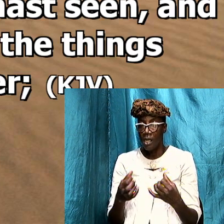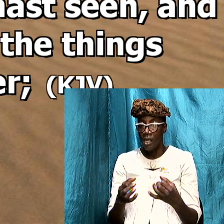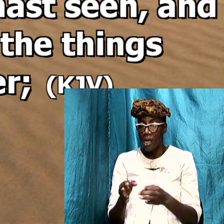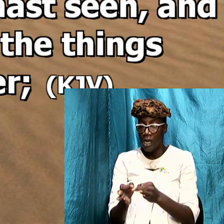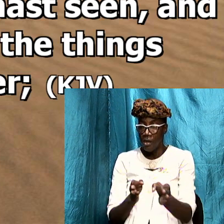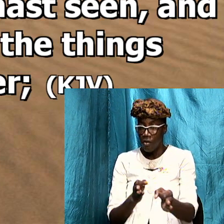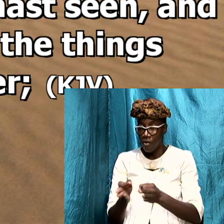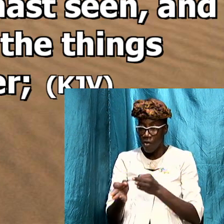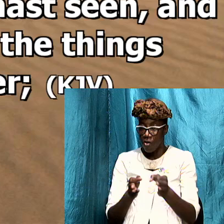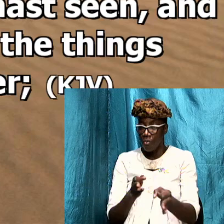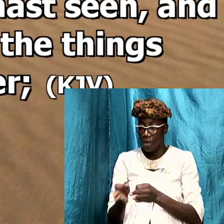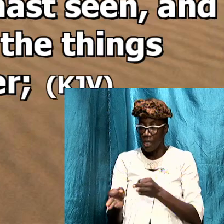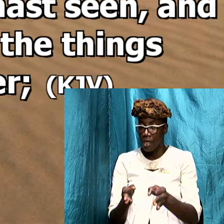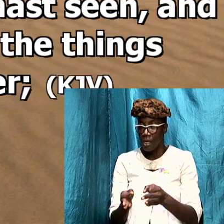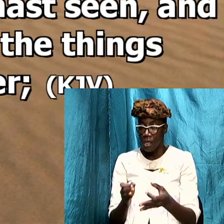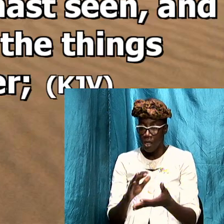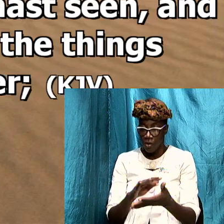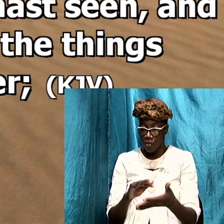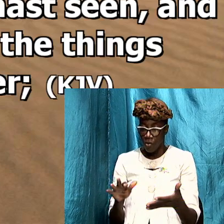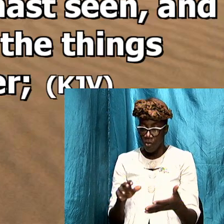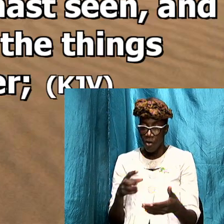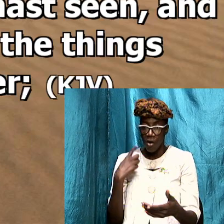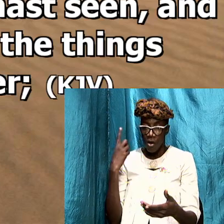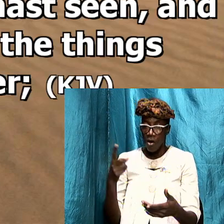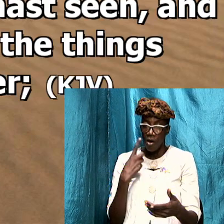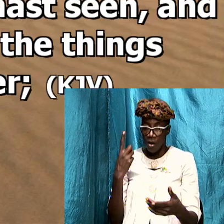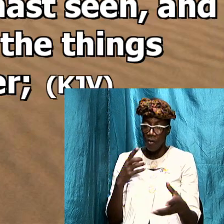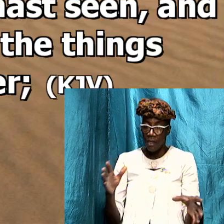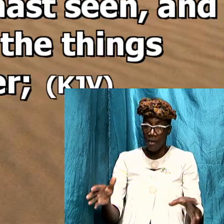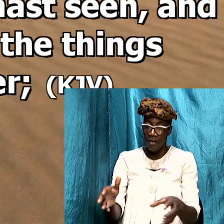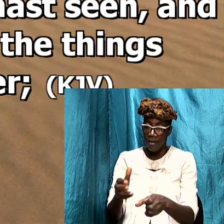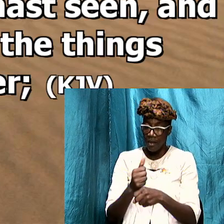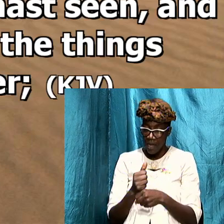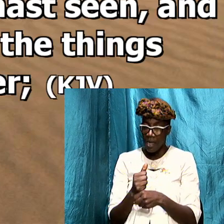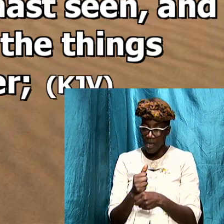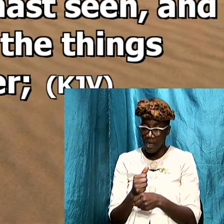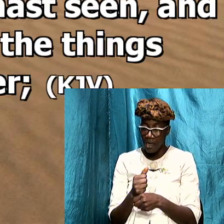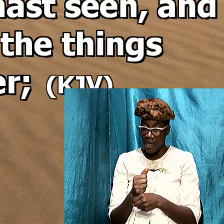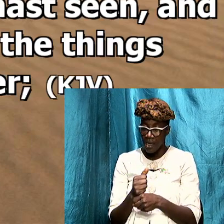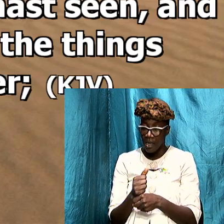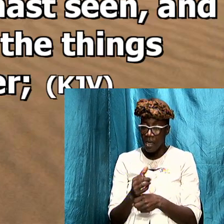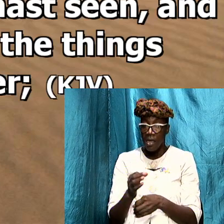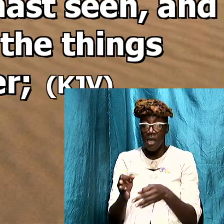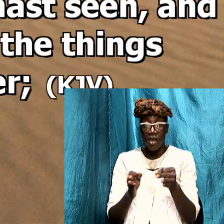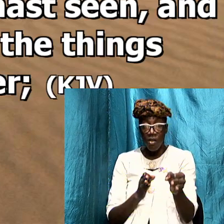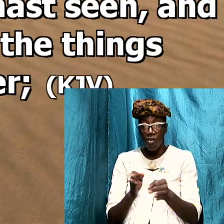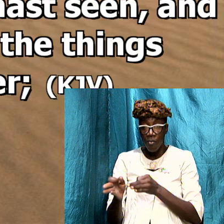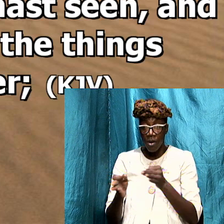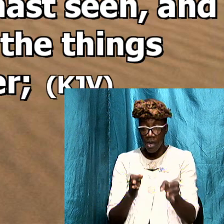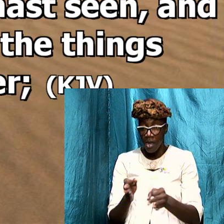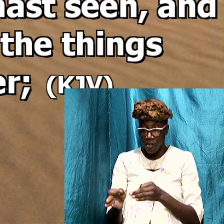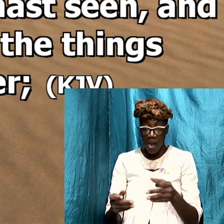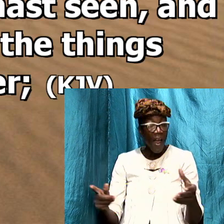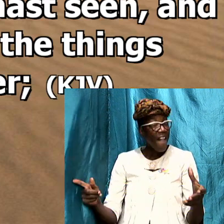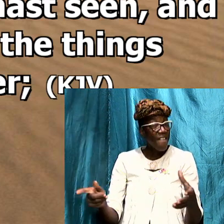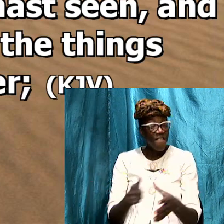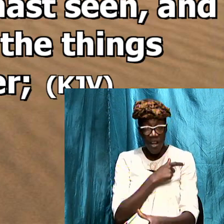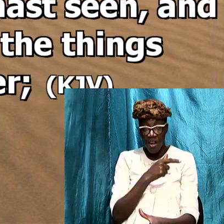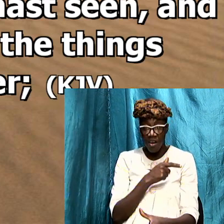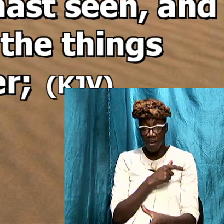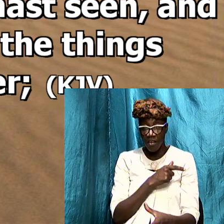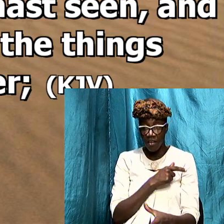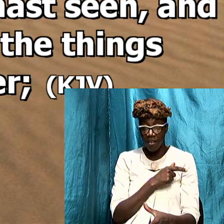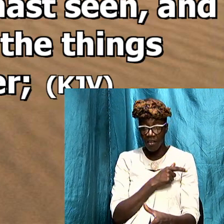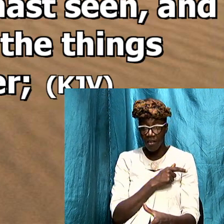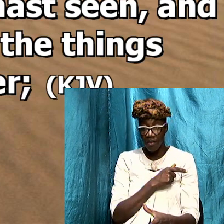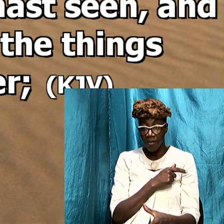one must always take the literal interpretation first right and we're just looking